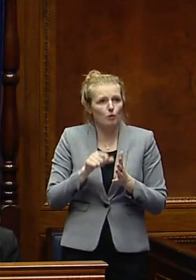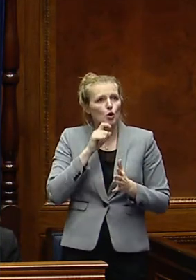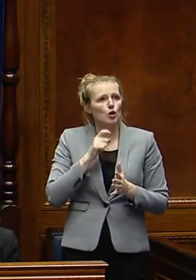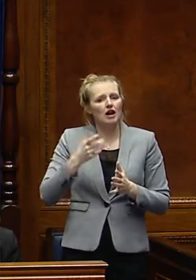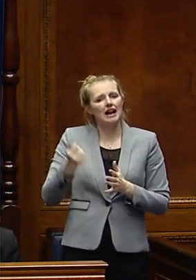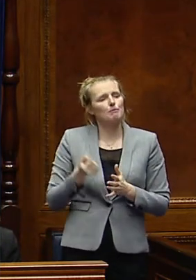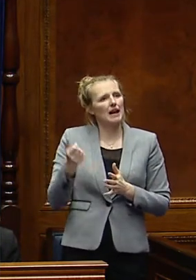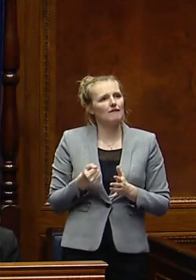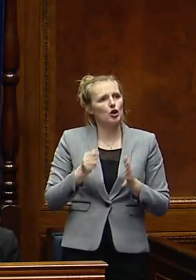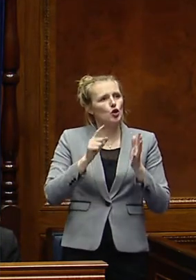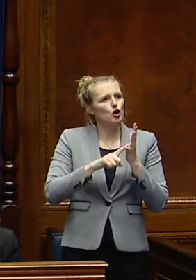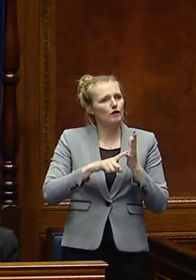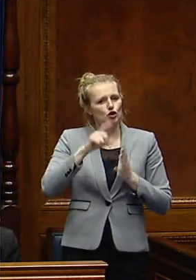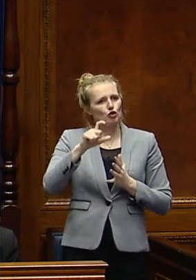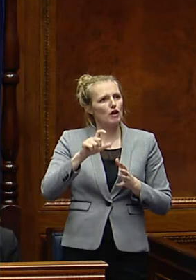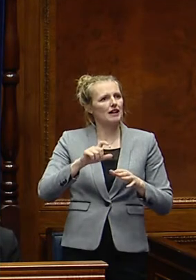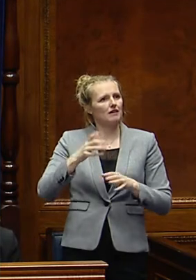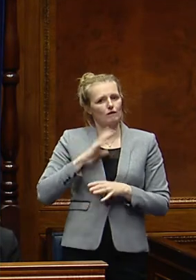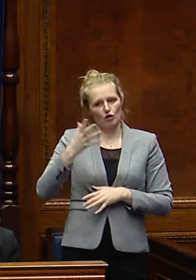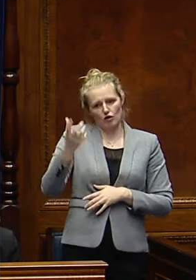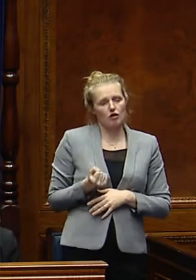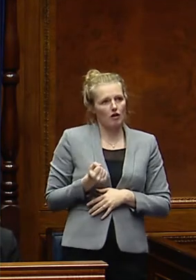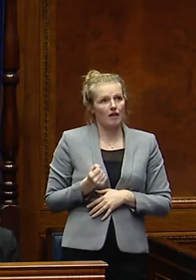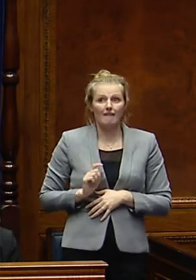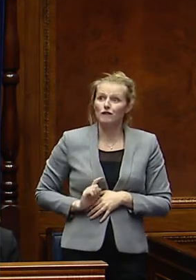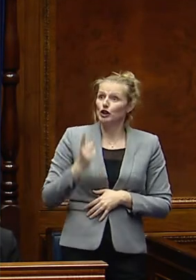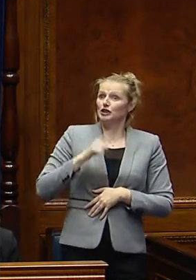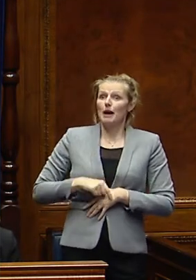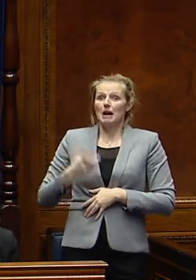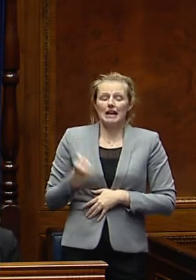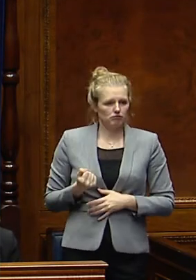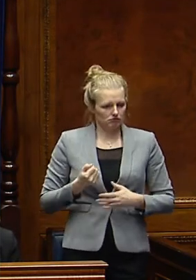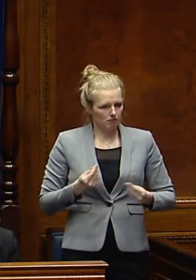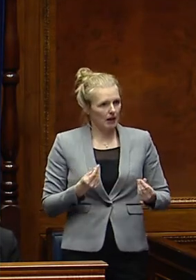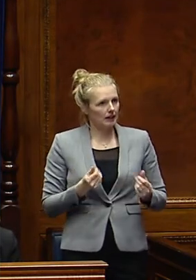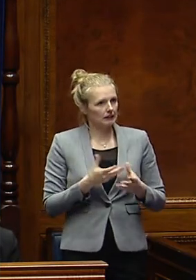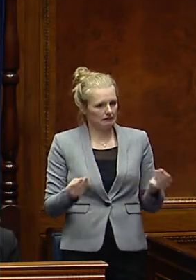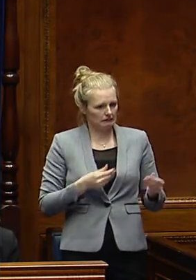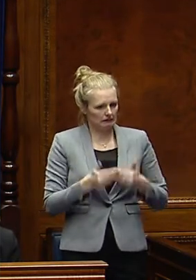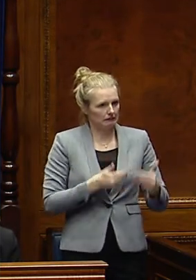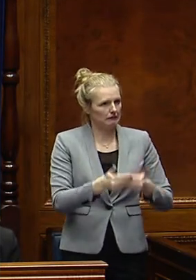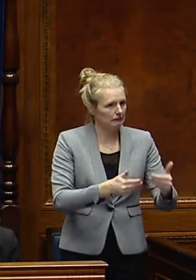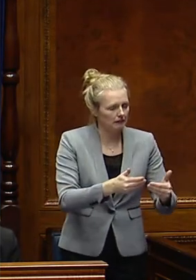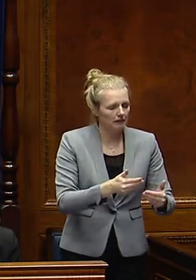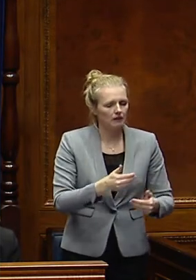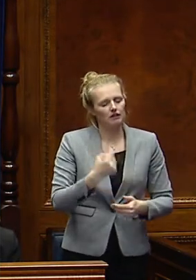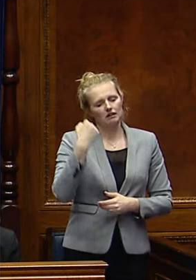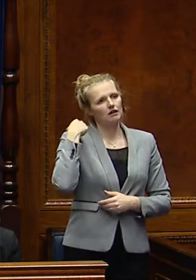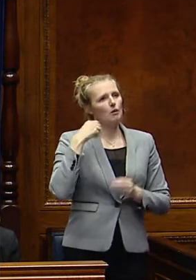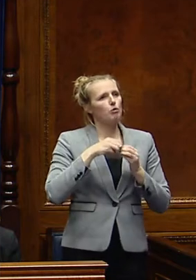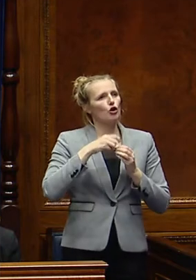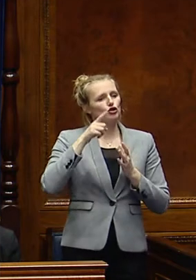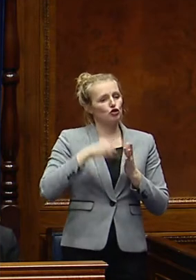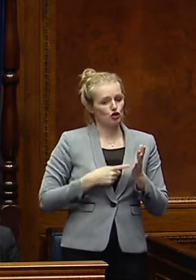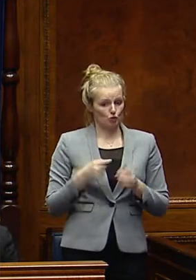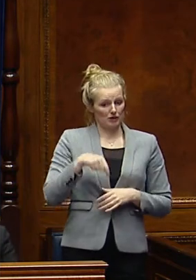universal credit for the first time. I suppose when the British Prime Minister Boris Johnson was here a few weeks ago when the institutions were